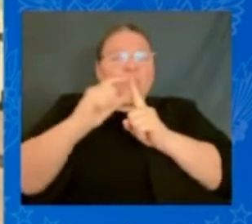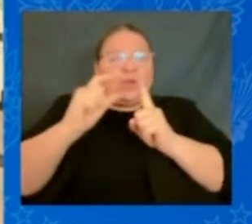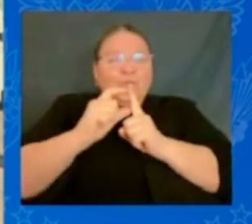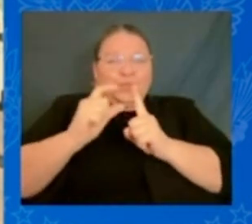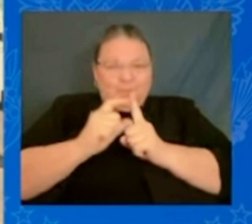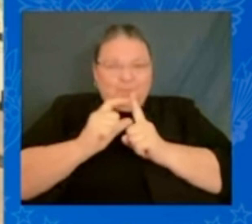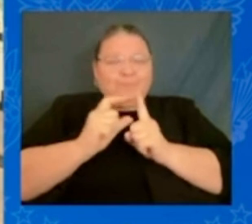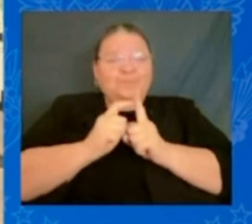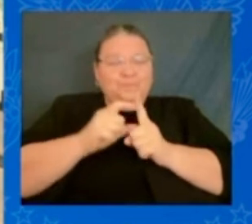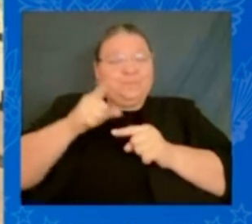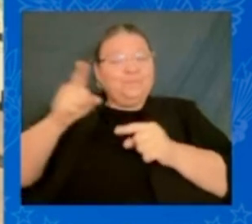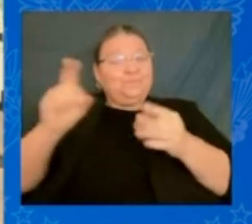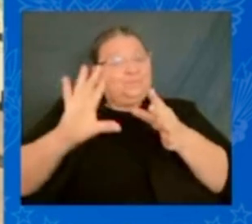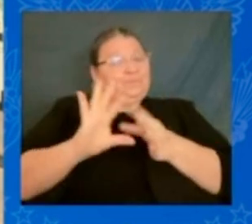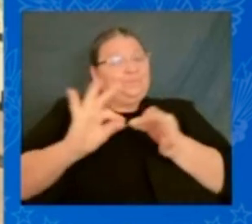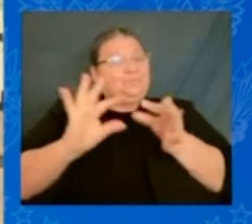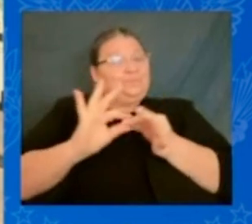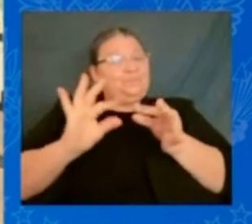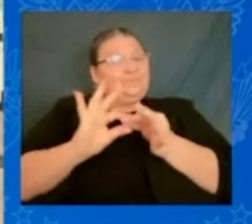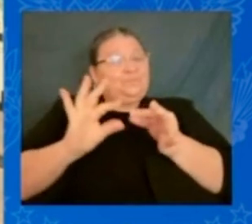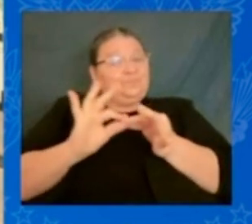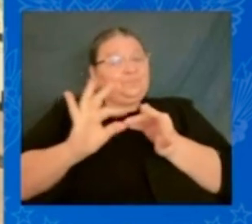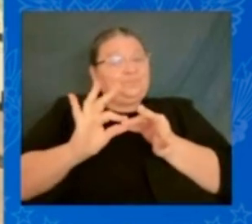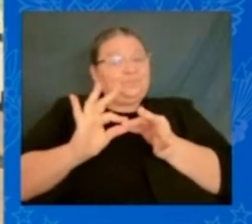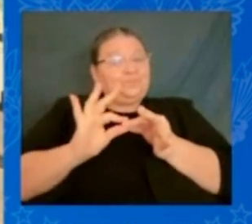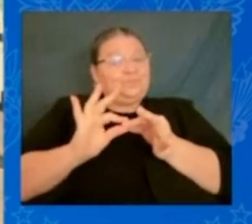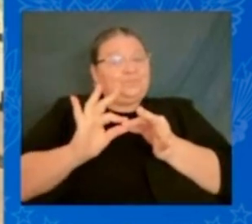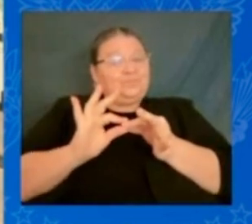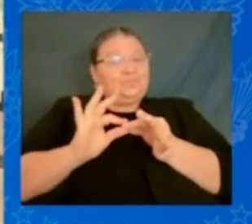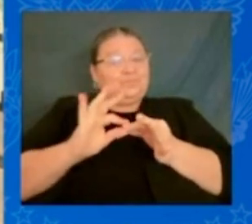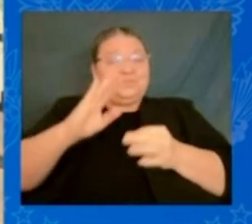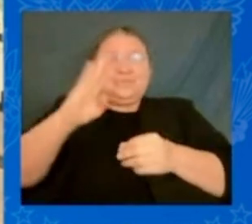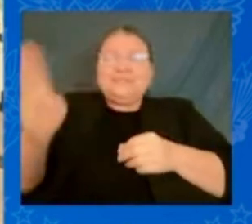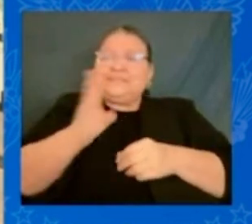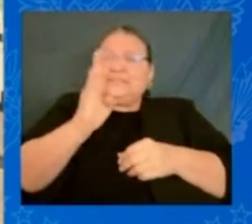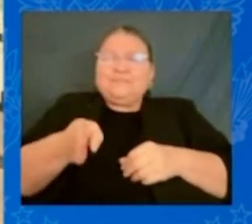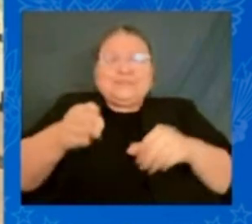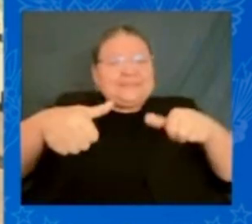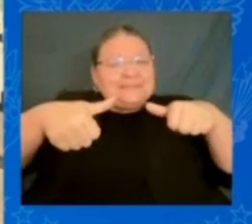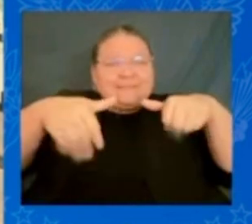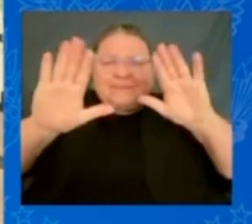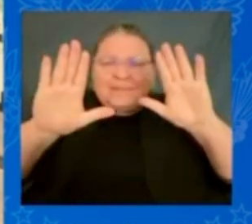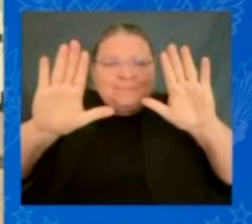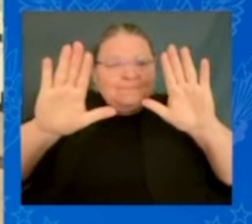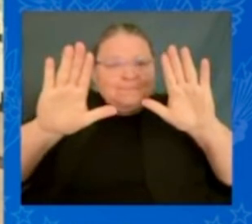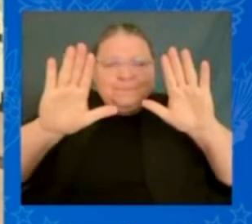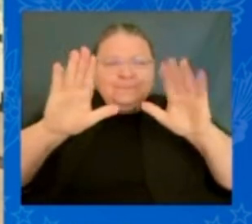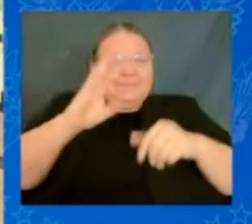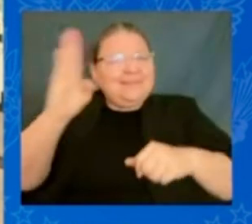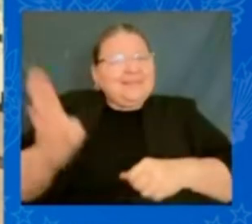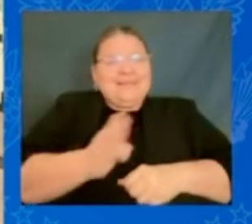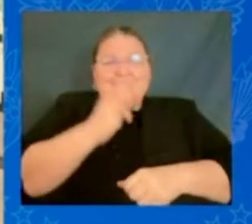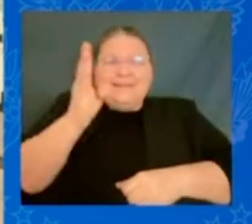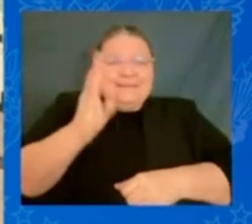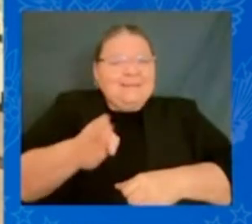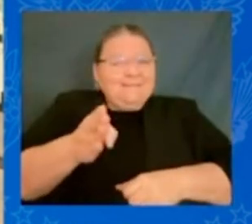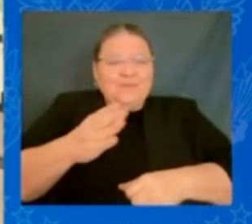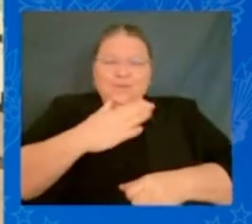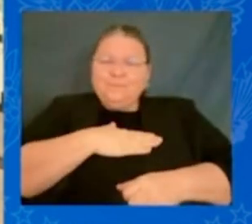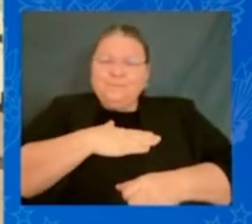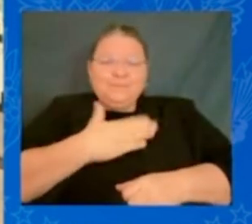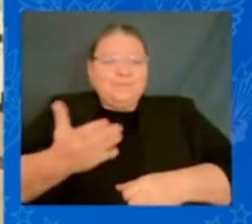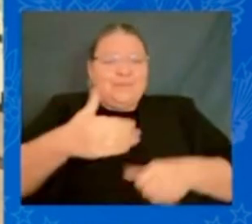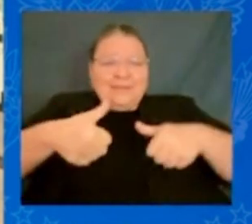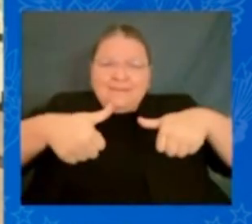never give up never give in keep the faith